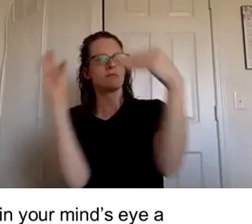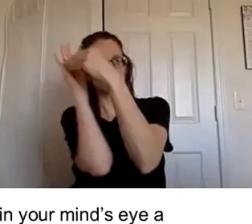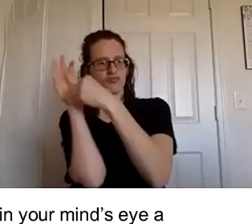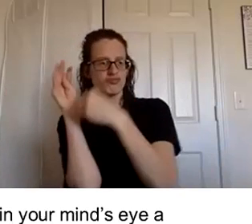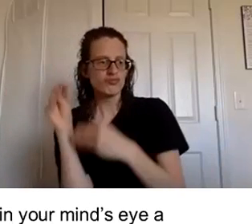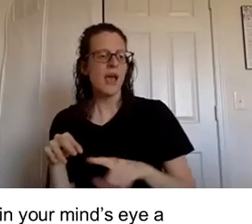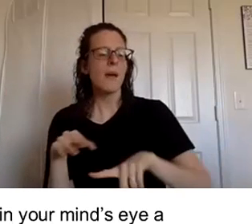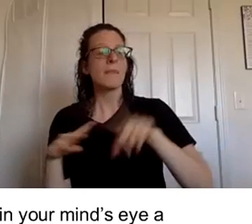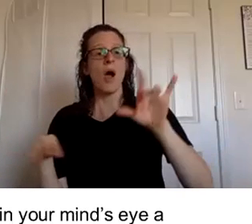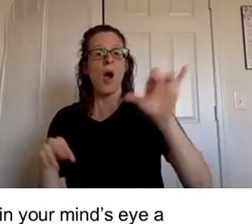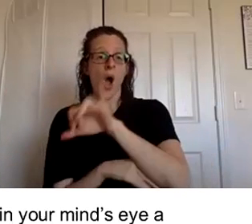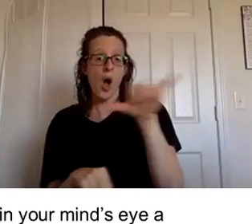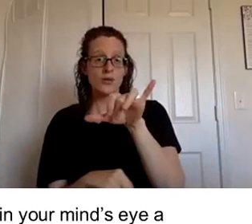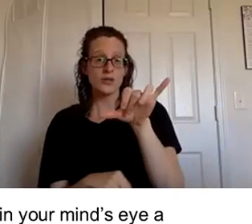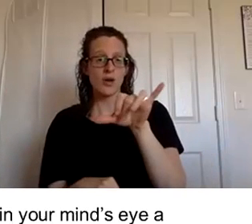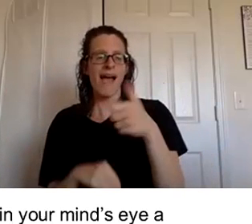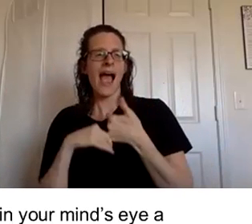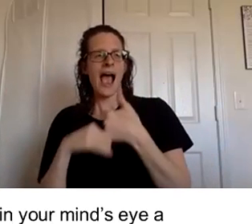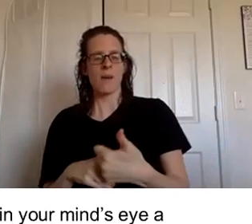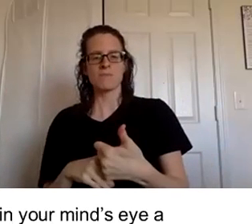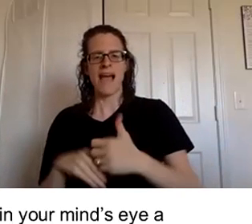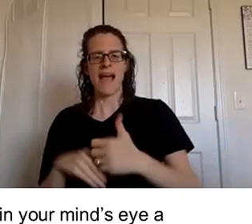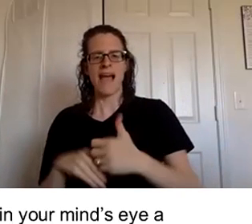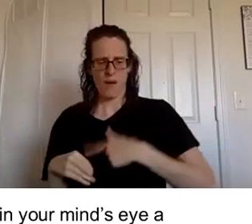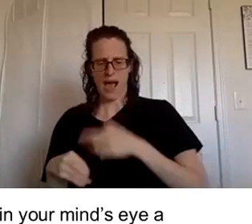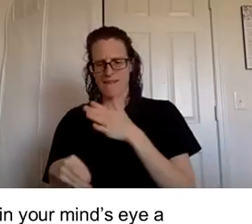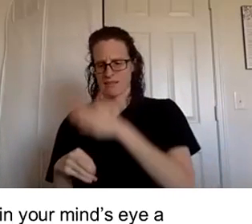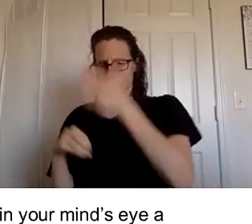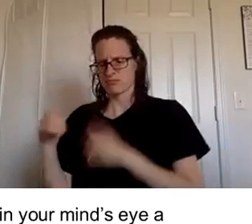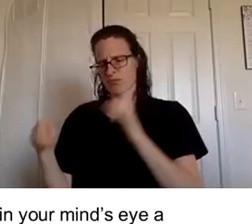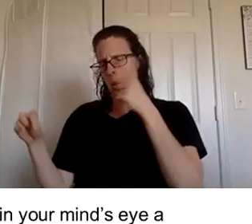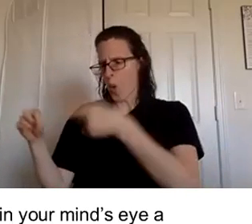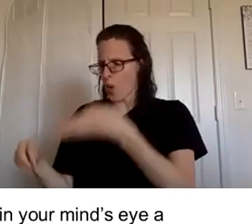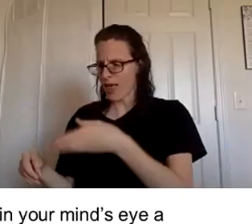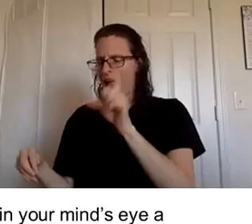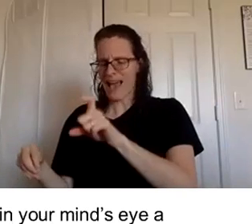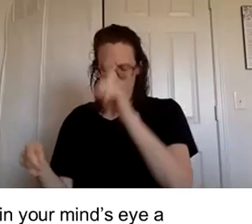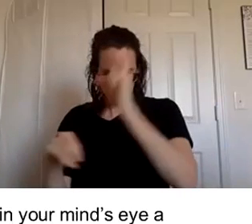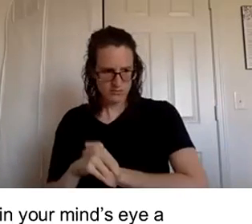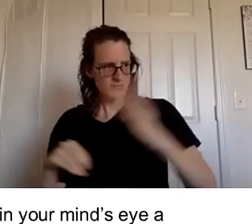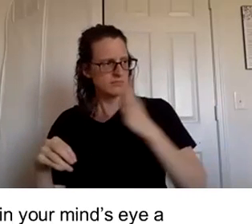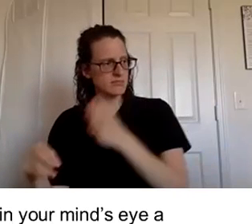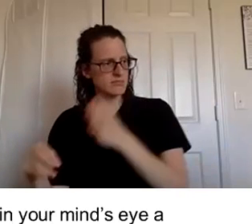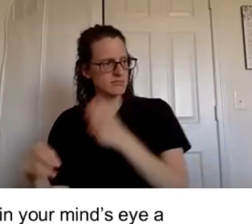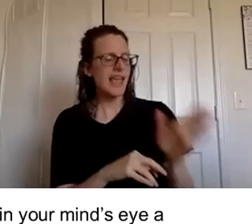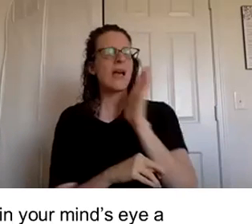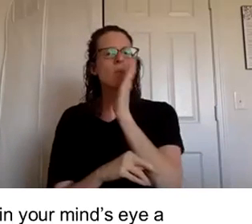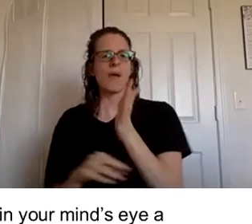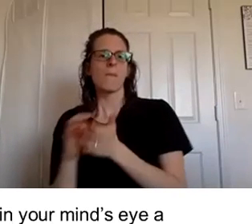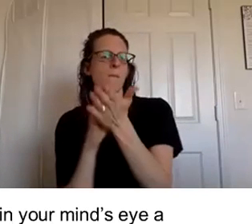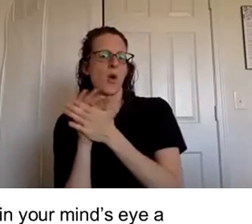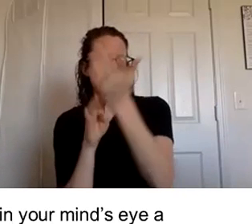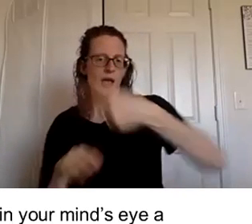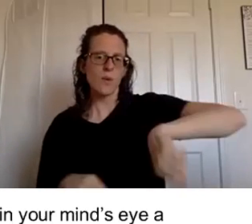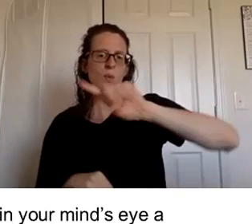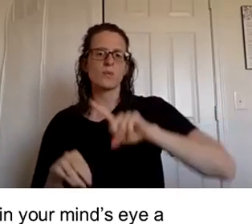but exactly how you're going to accomplish it but doing so plays a part in motivating you and completing